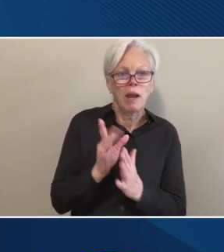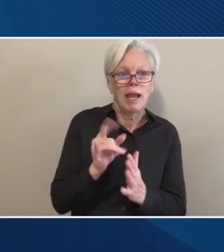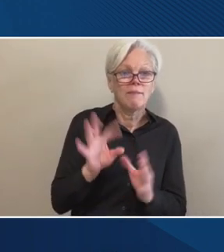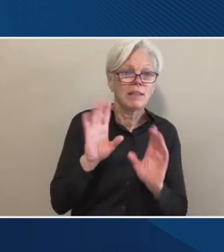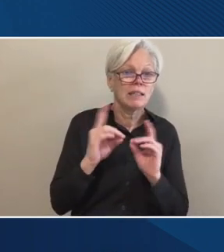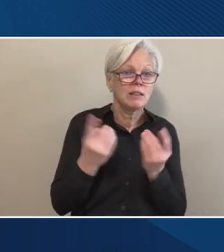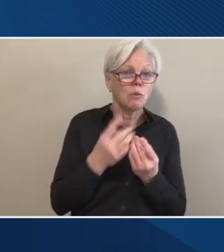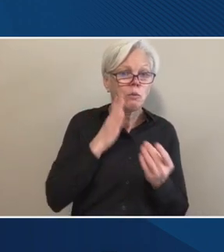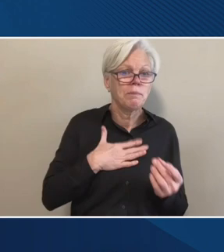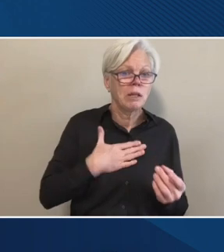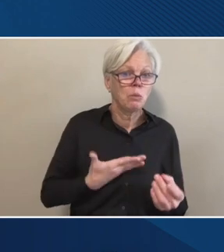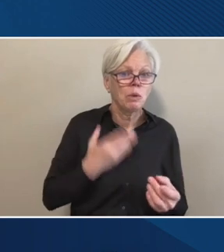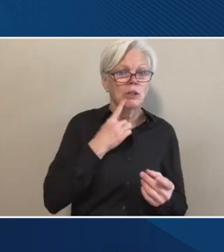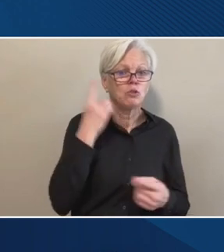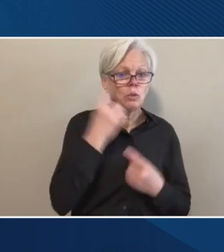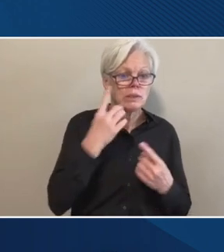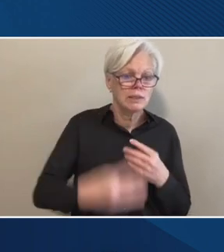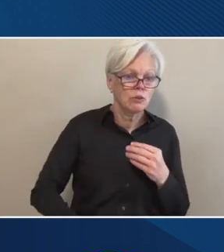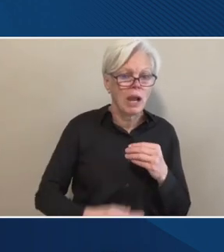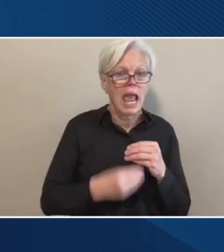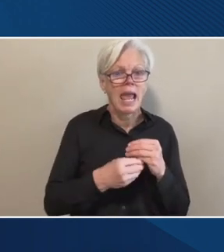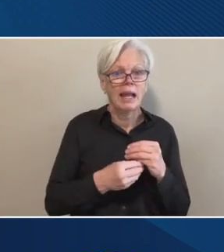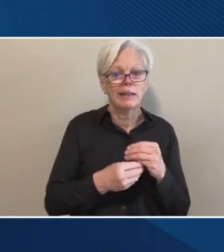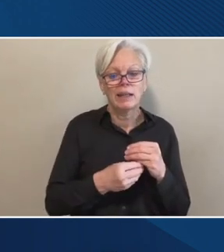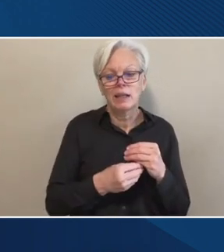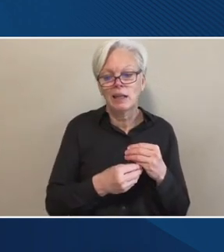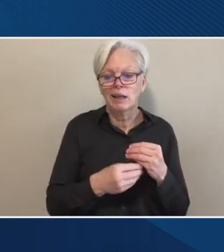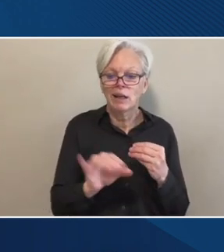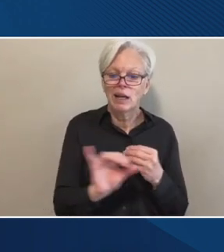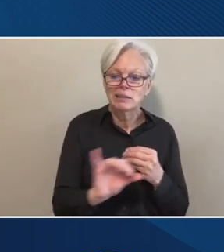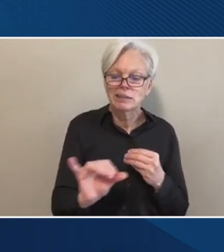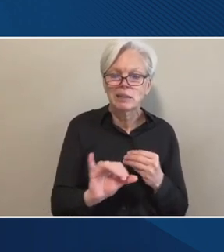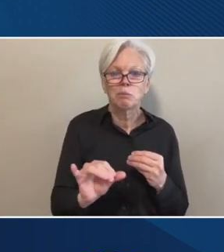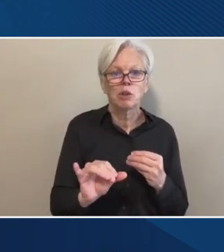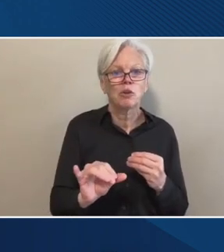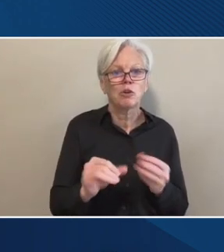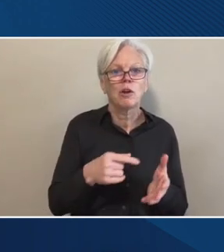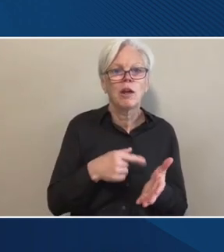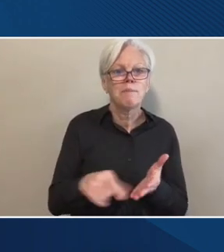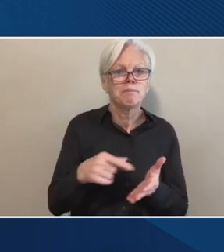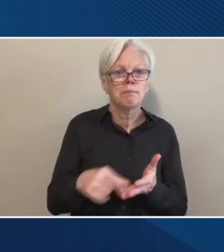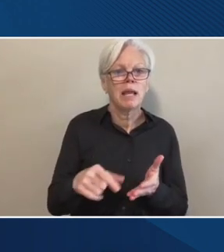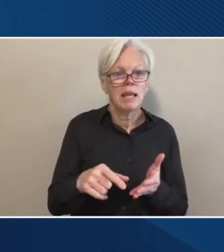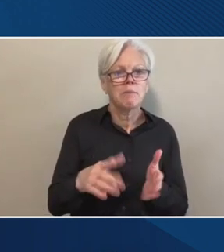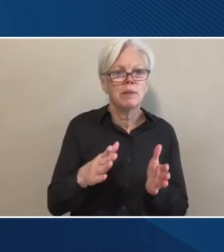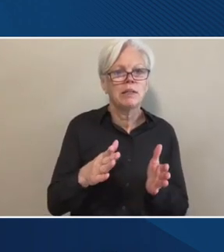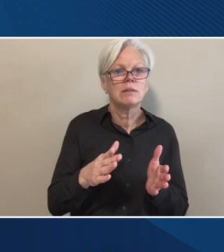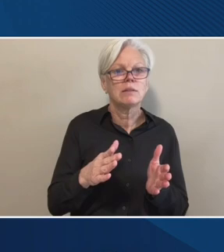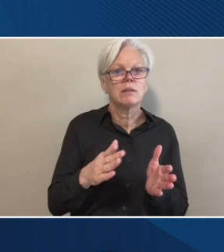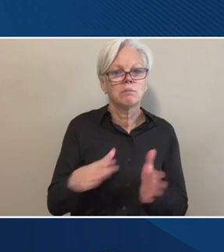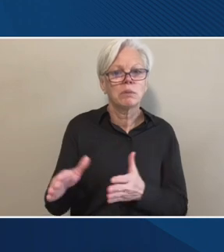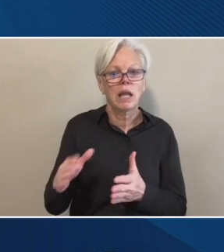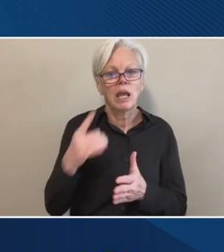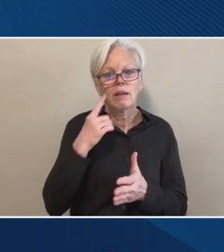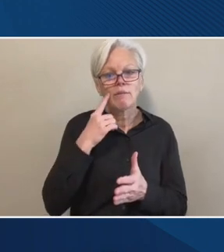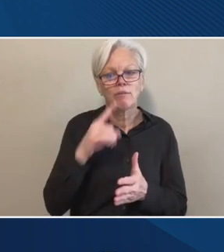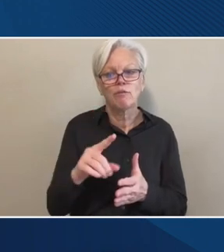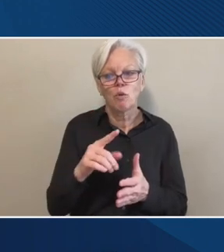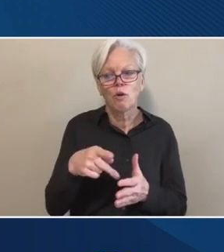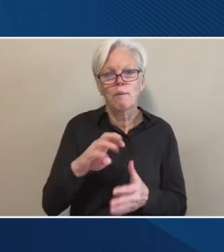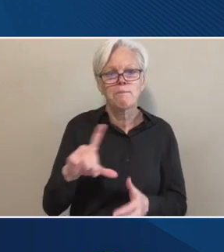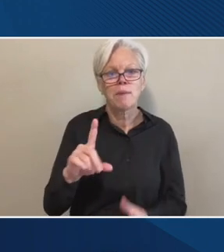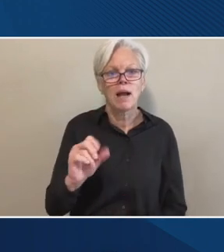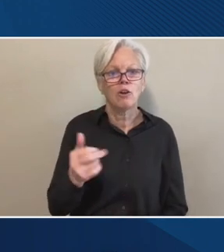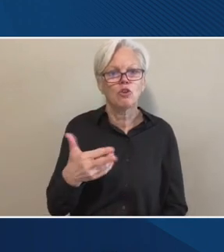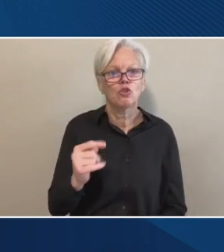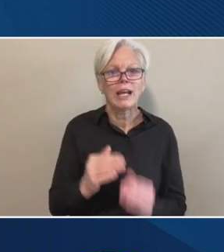to consider adding in sort of a similar repayment plan for Pell Grant overpayments, similar to something like save. It's